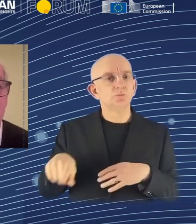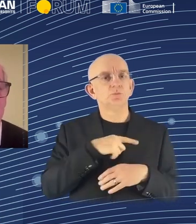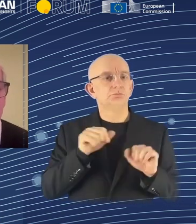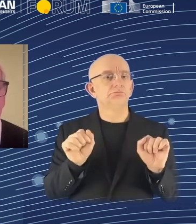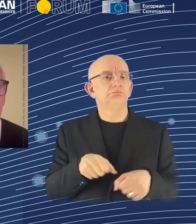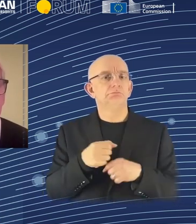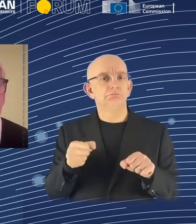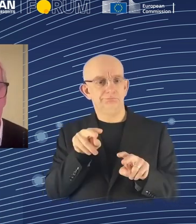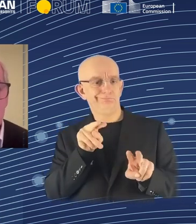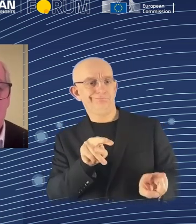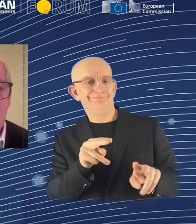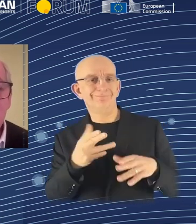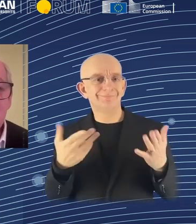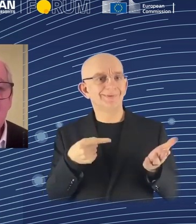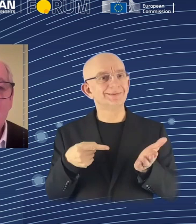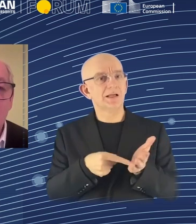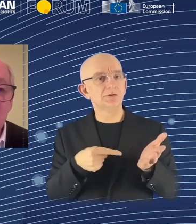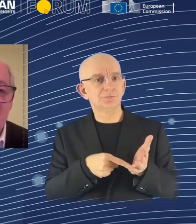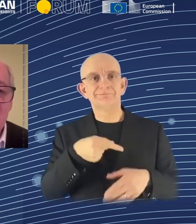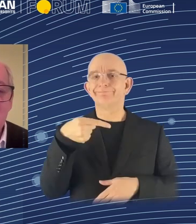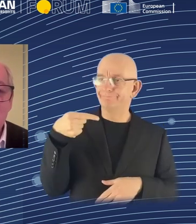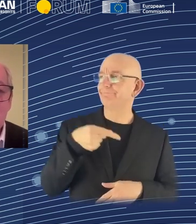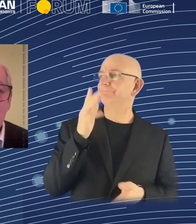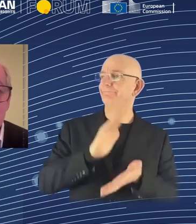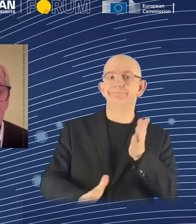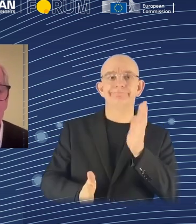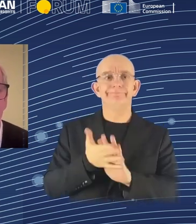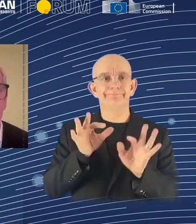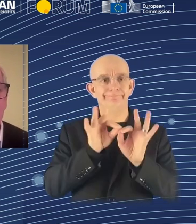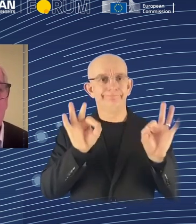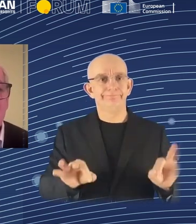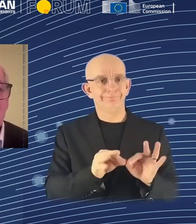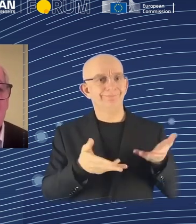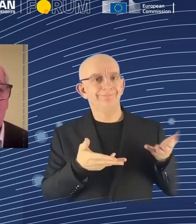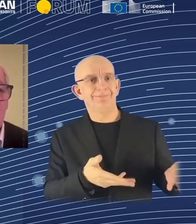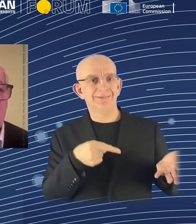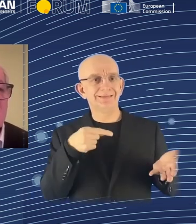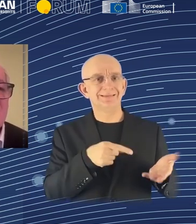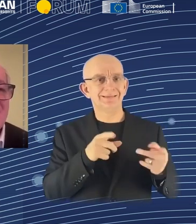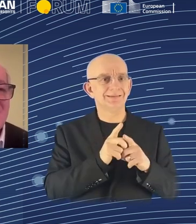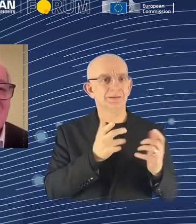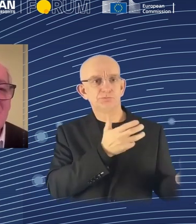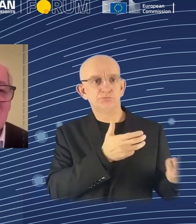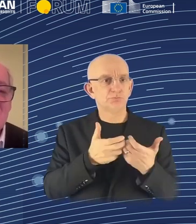is this technology per se complementing or substituting, where an economist